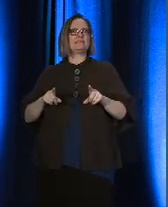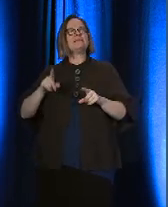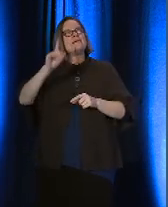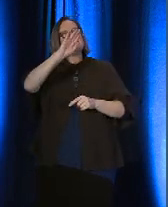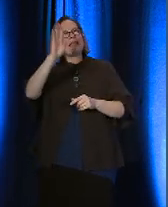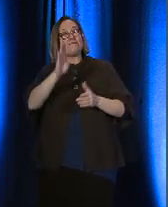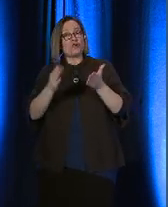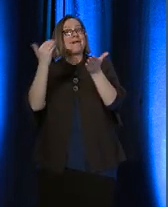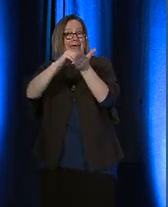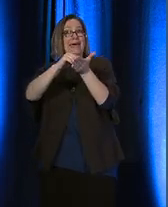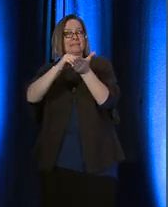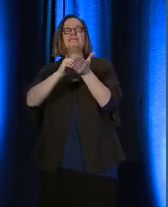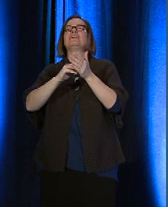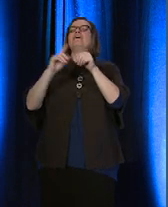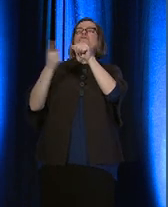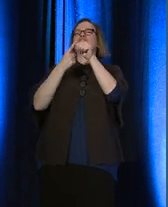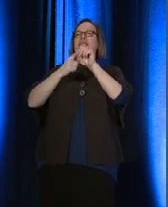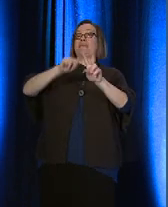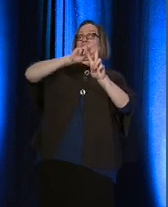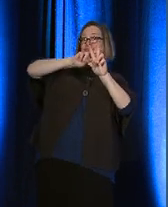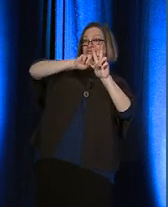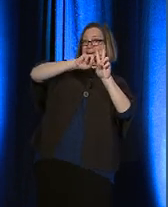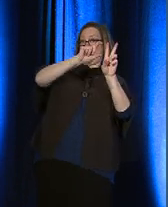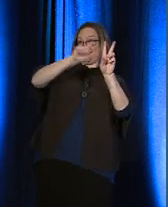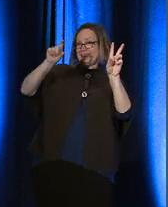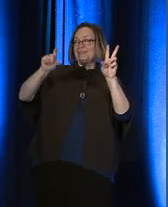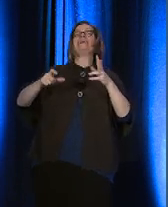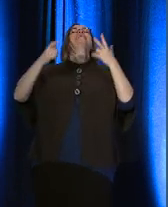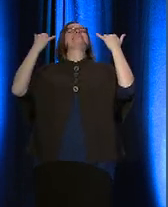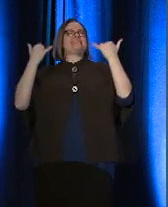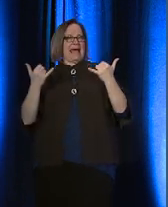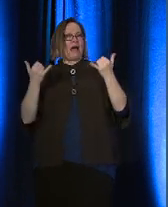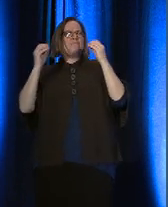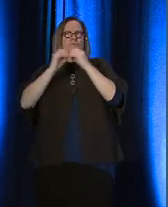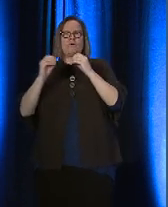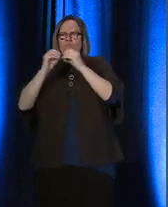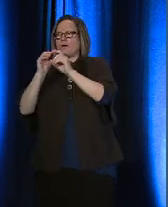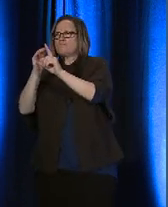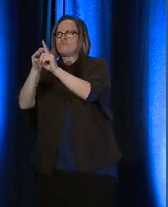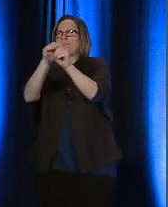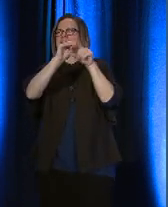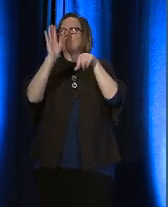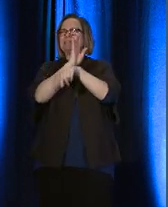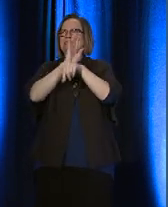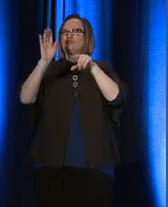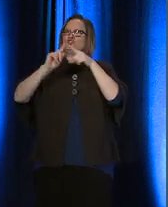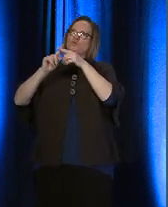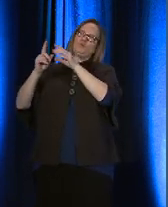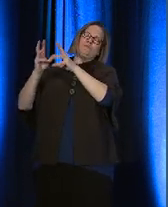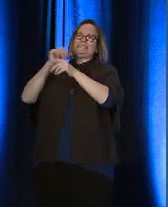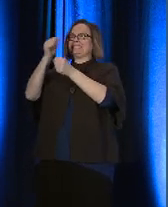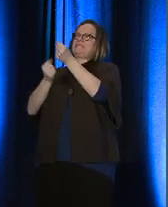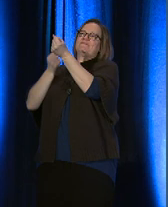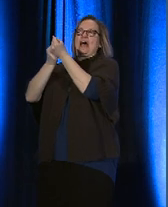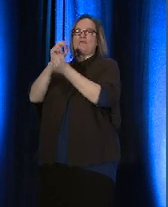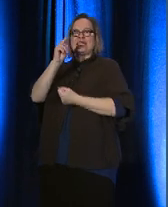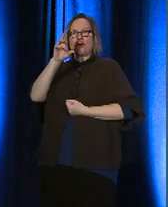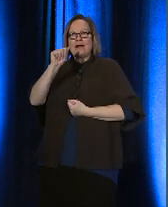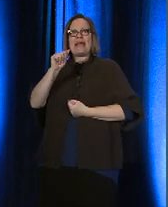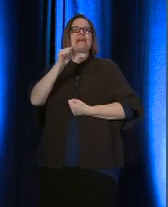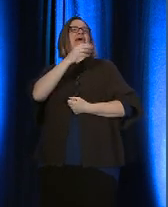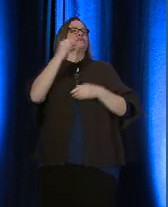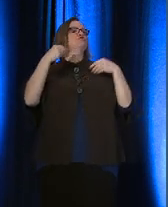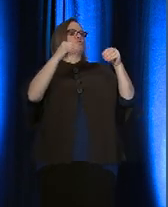first a hashtag circulating on social media, now movement prompting businesses to disavow the NRA, and stores to suspend